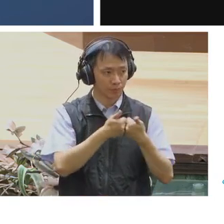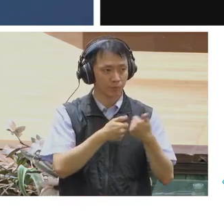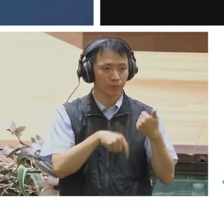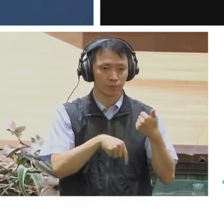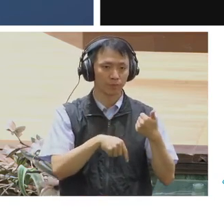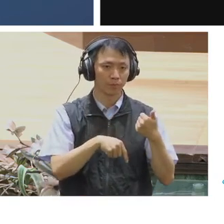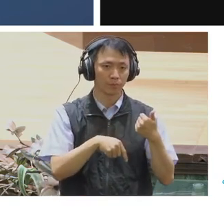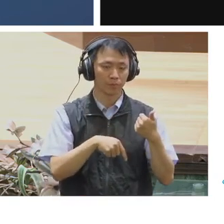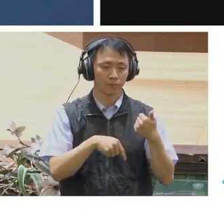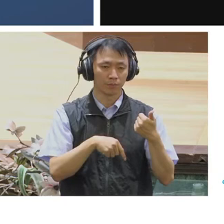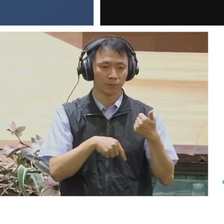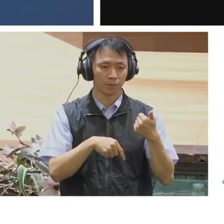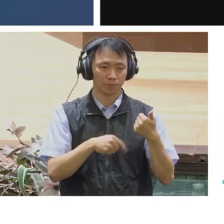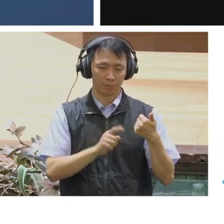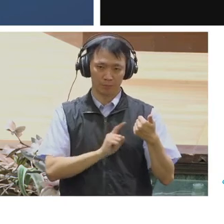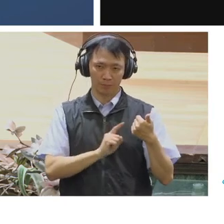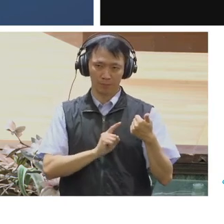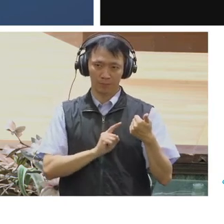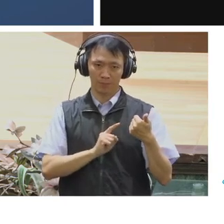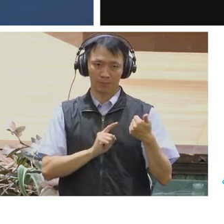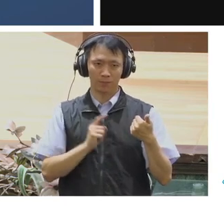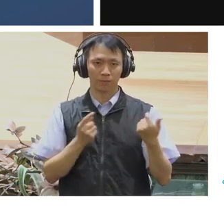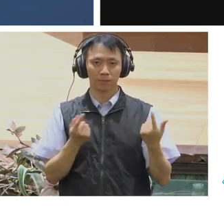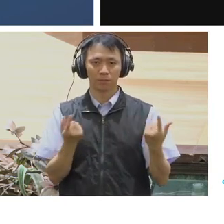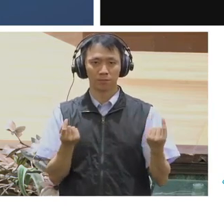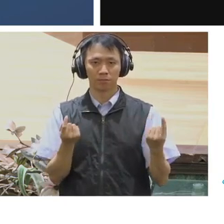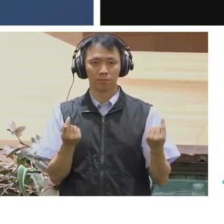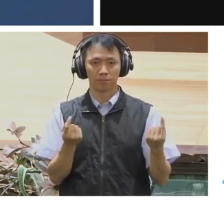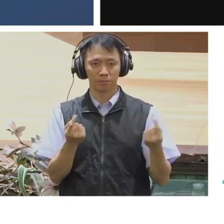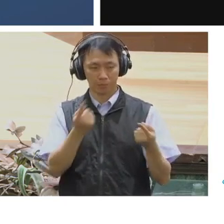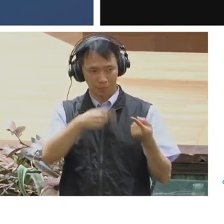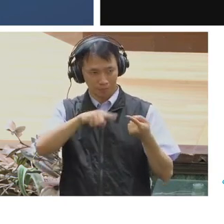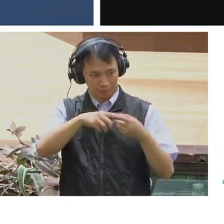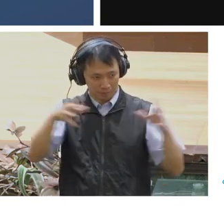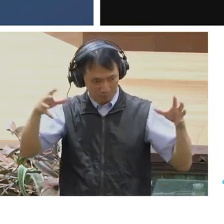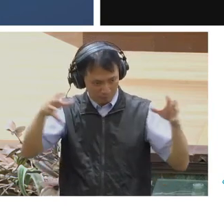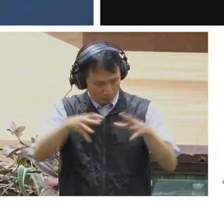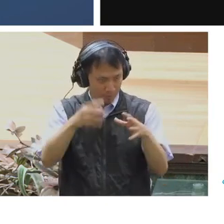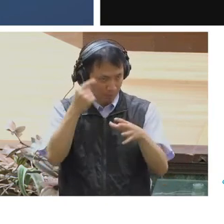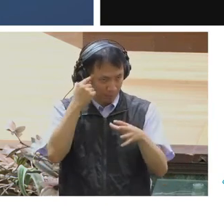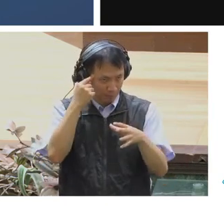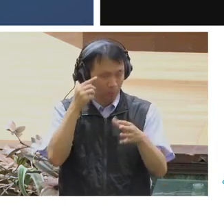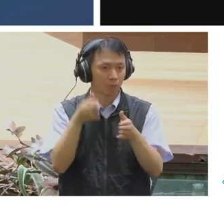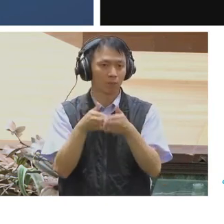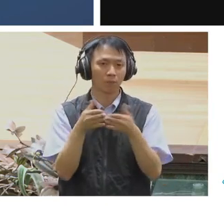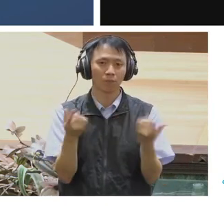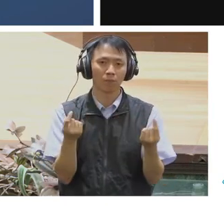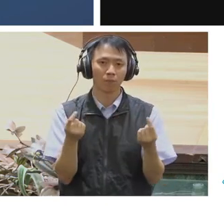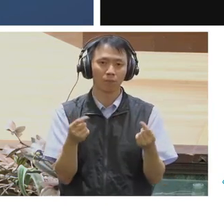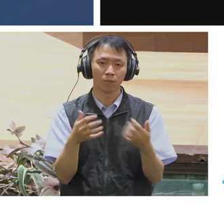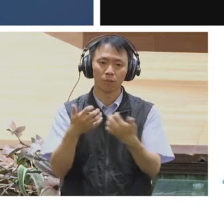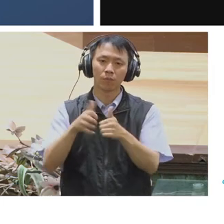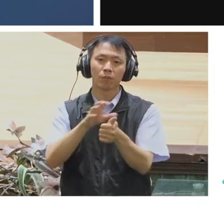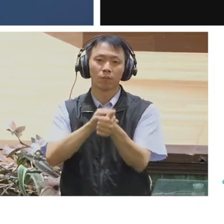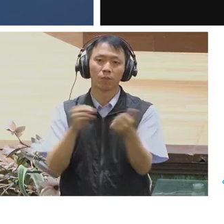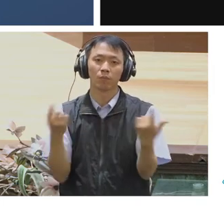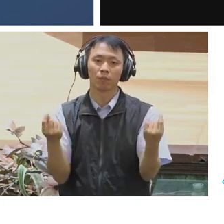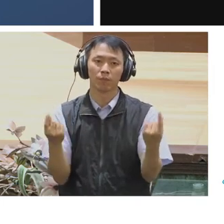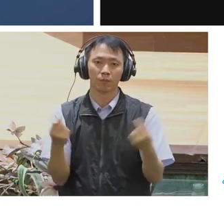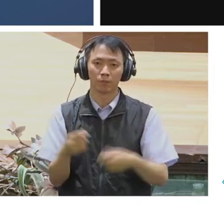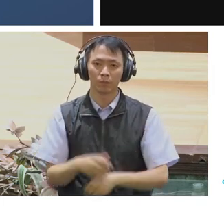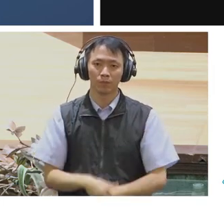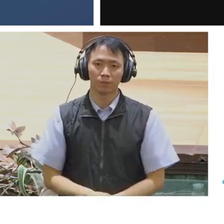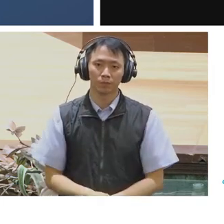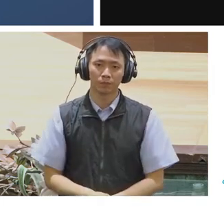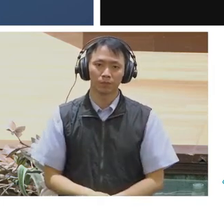intended to be collective intelligences and the idea that the way that our legislatures are collective